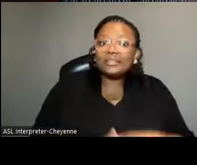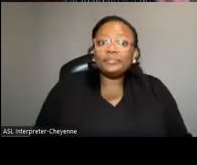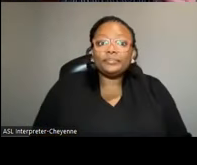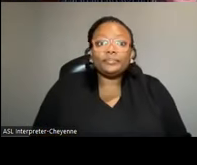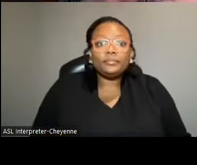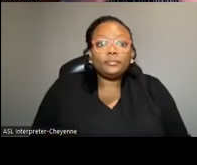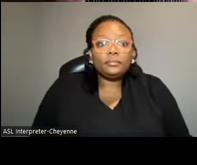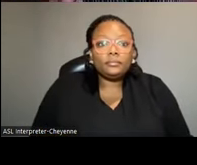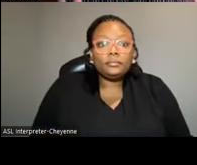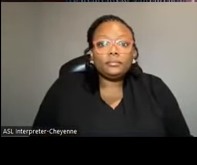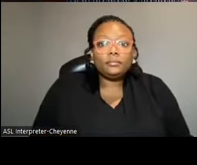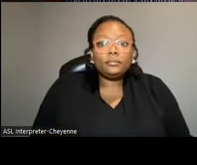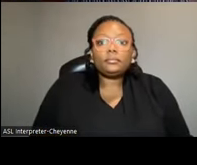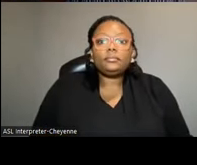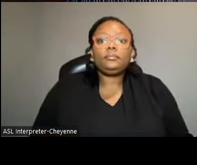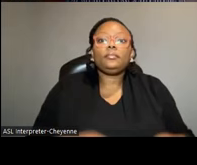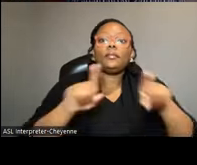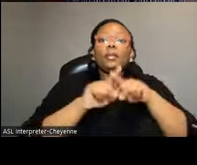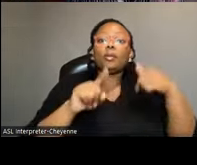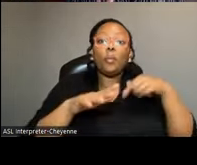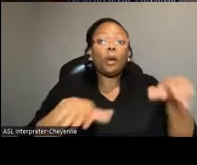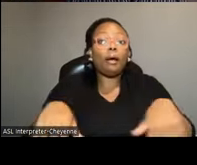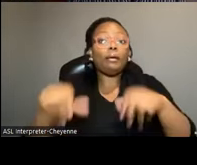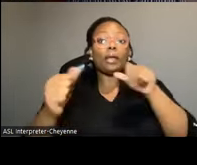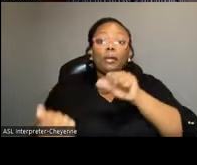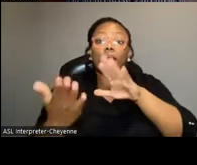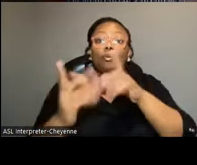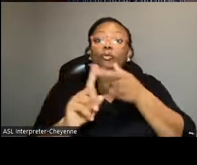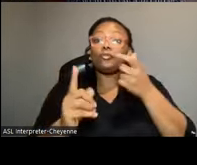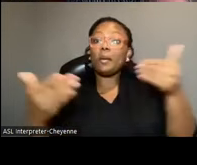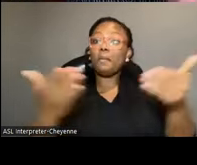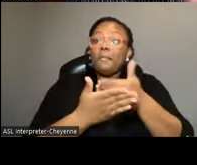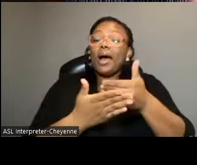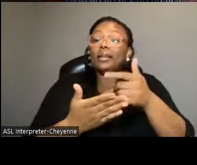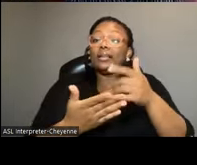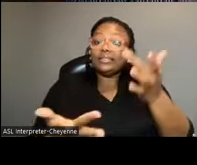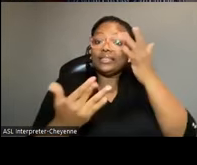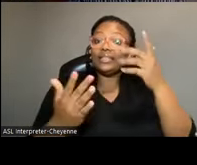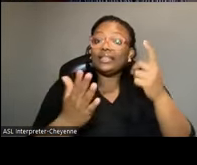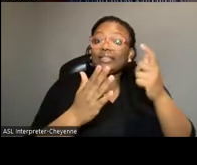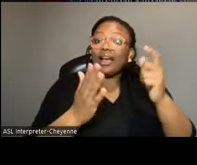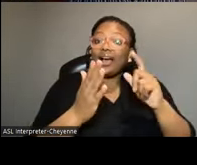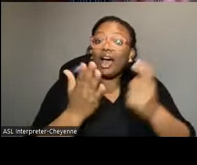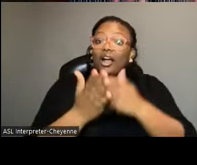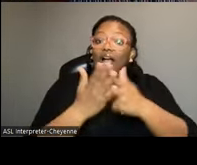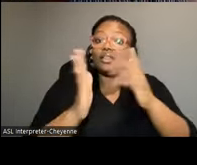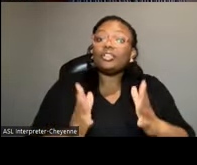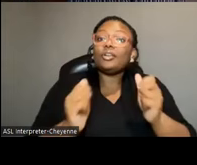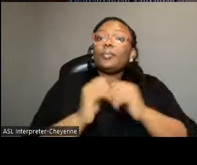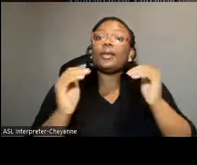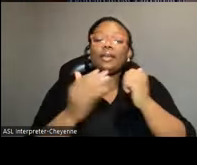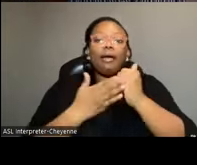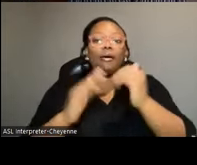Perhaps unsurprisingly, we're also adopting a lot of approaches from modern disease ecology, with help from colleagues in contemporary